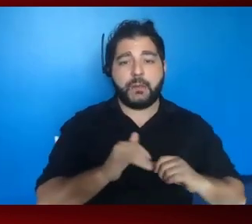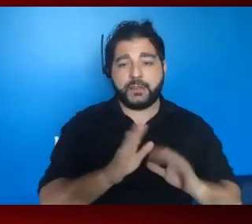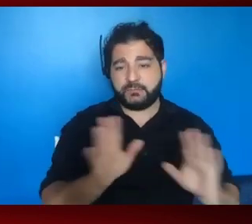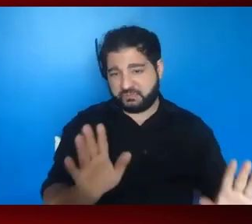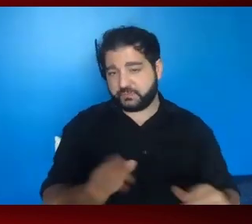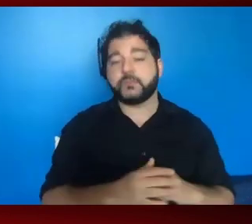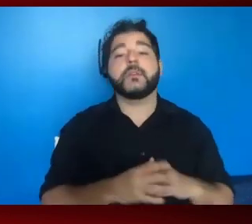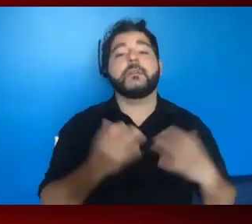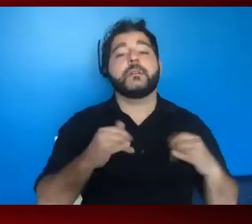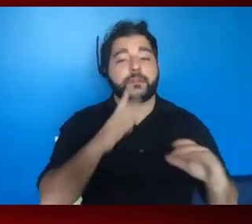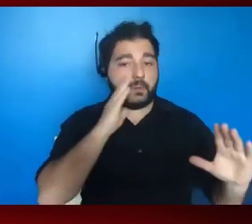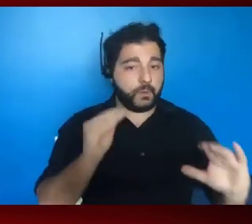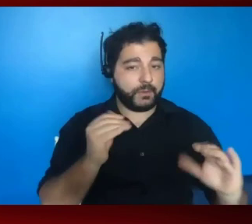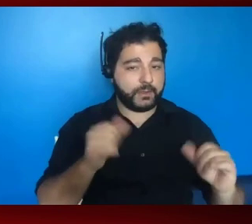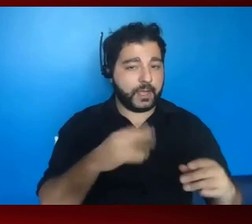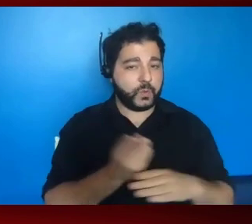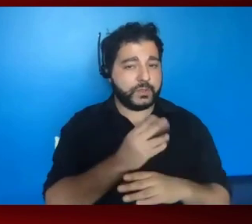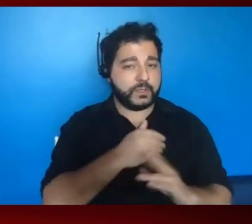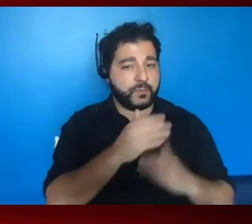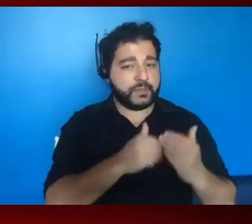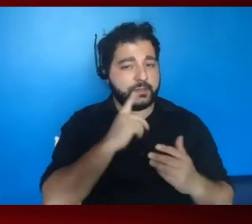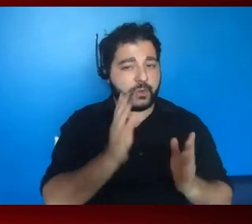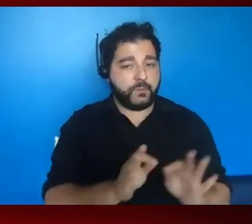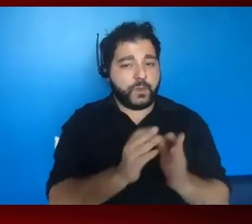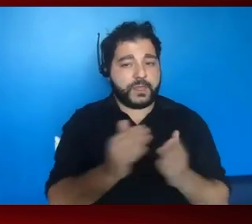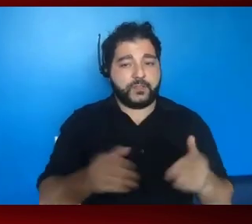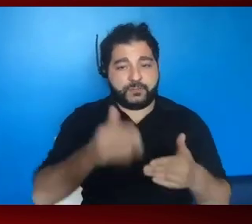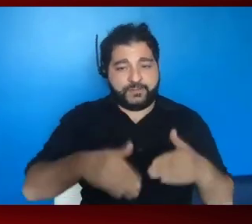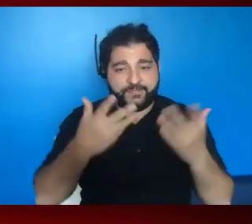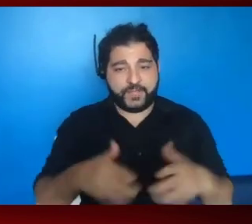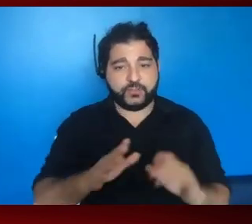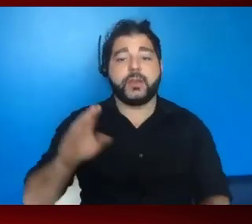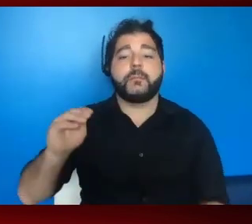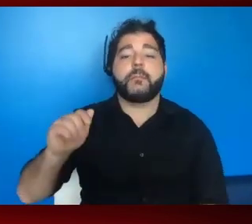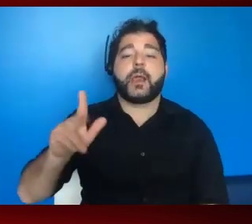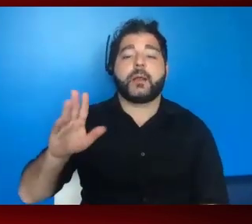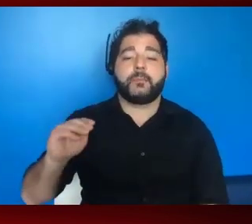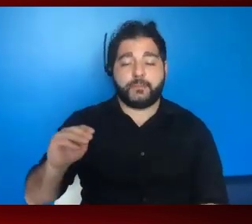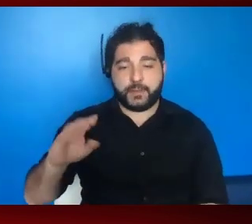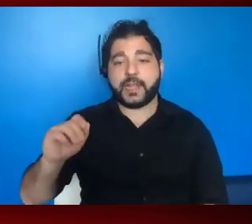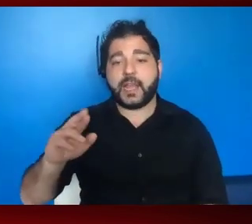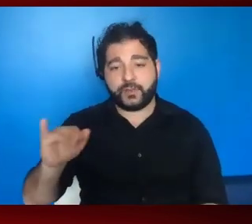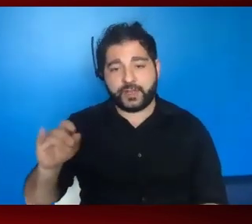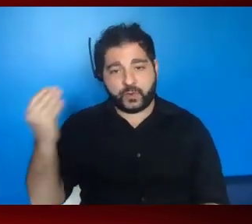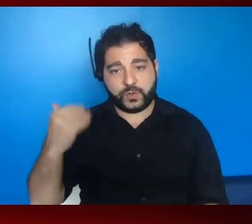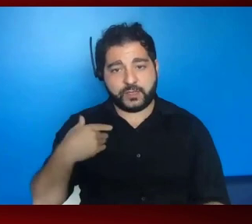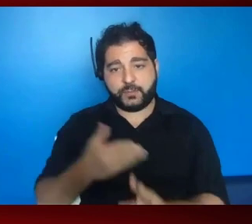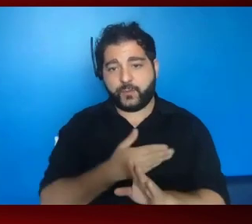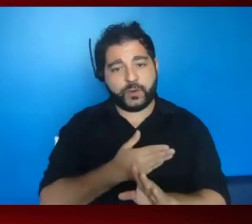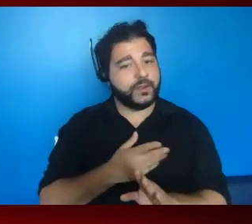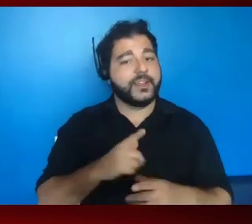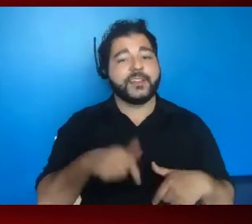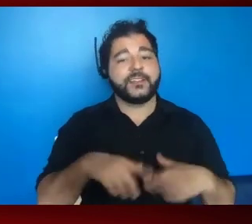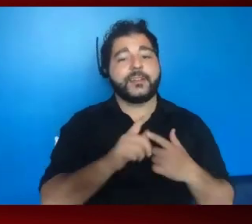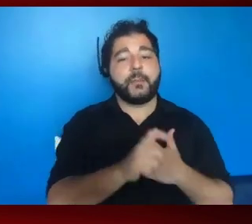There's still hope that we can use this process to get important things done. And as Malcolm and Kerry helpfully said earlier, this is a marathon, not a sprint. So